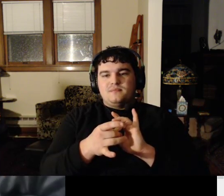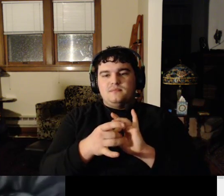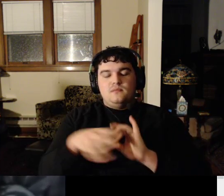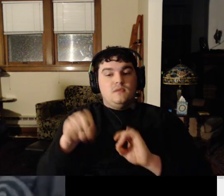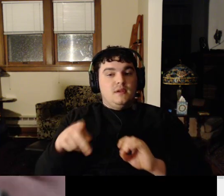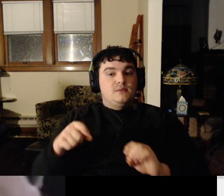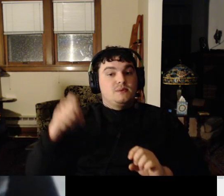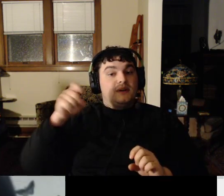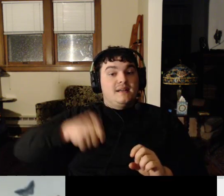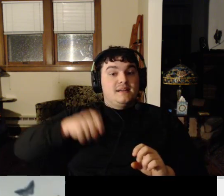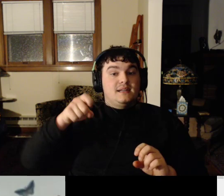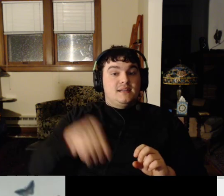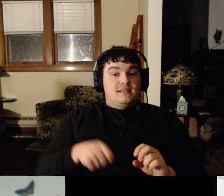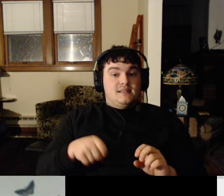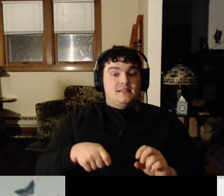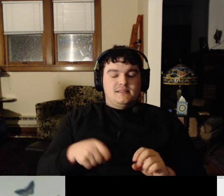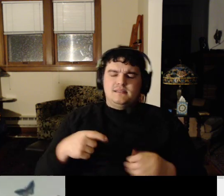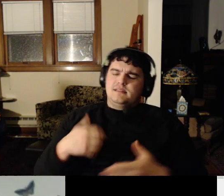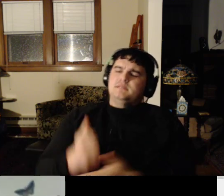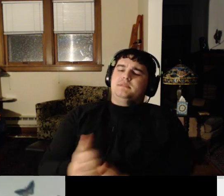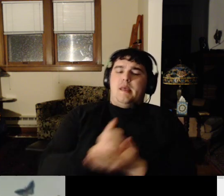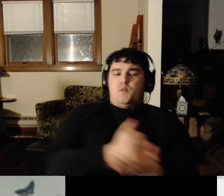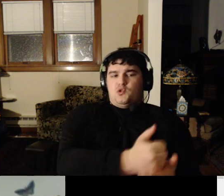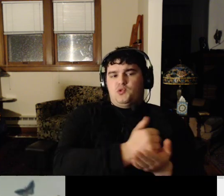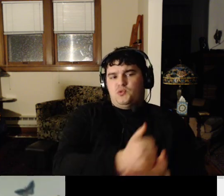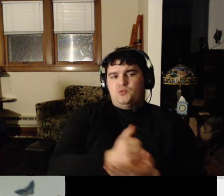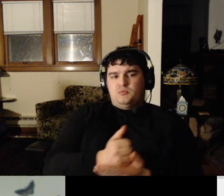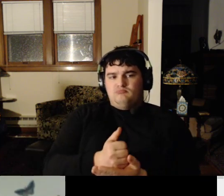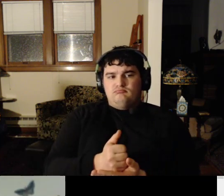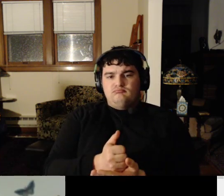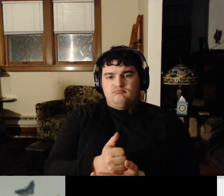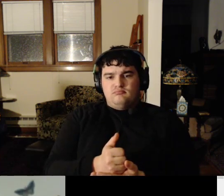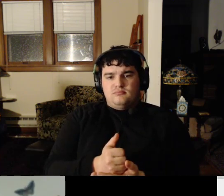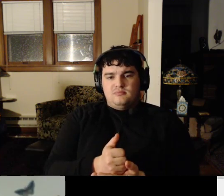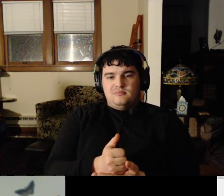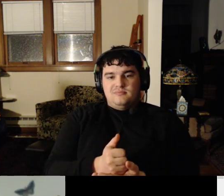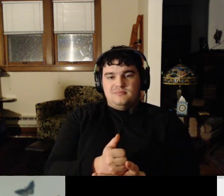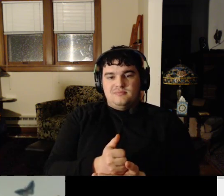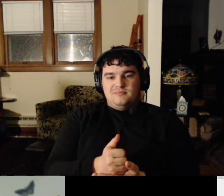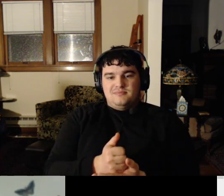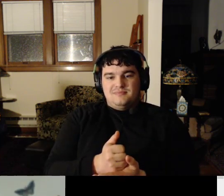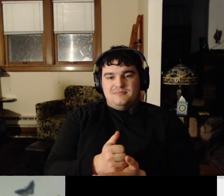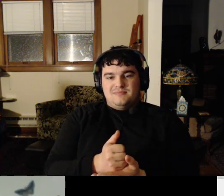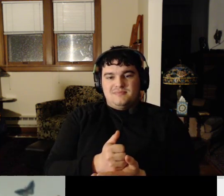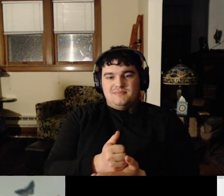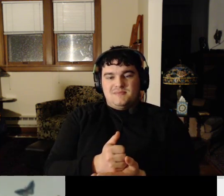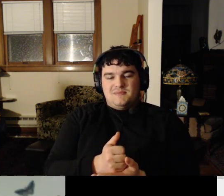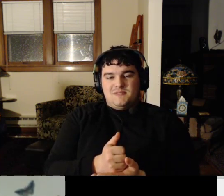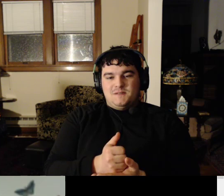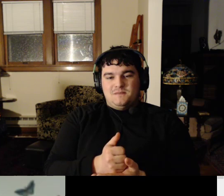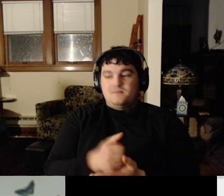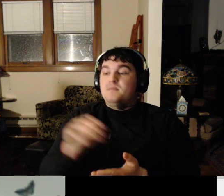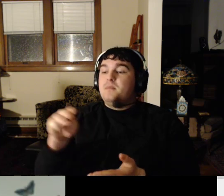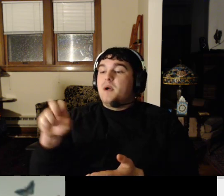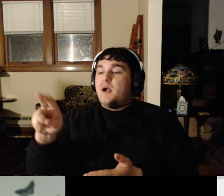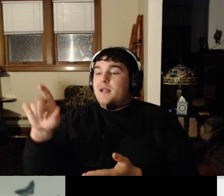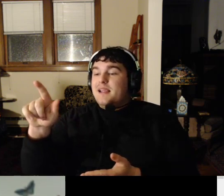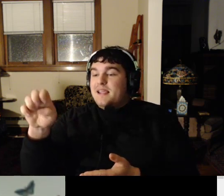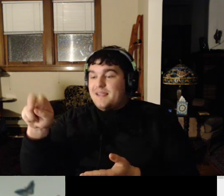a couple of helpers up here, please. Hello, everyone. Yes. Marlene.